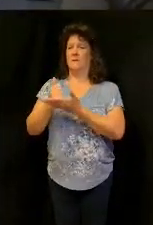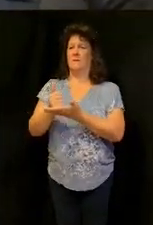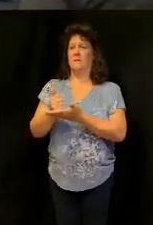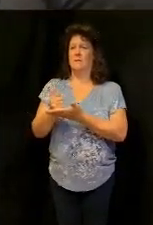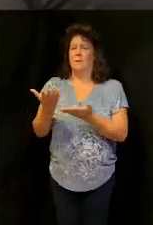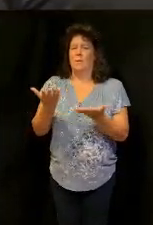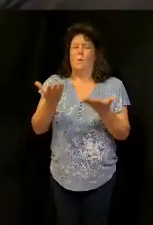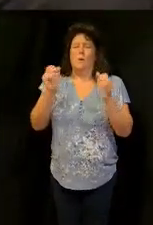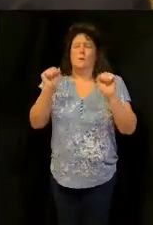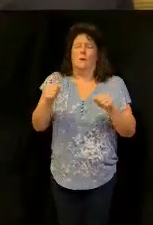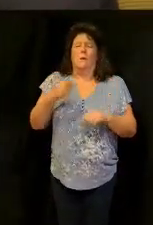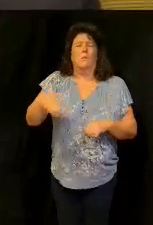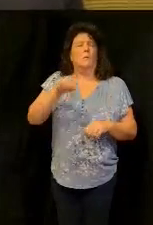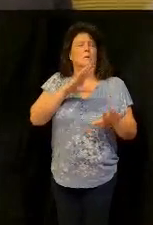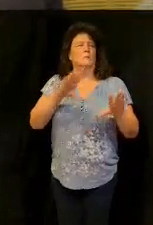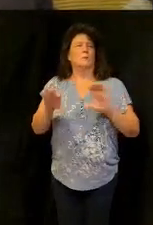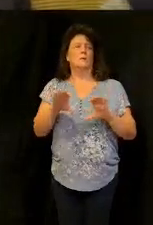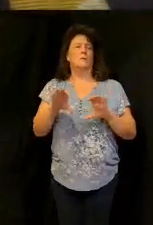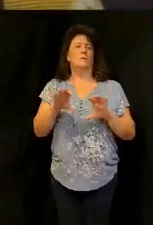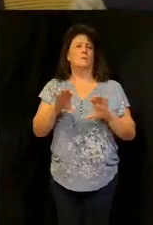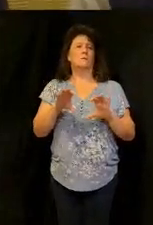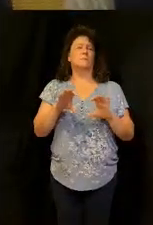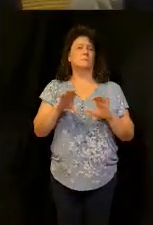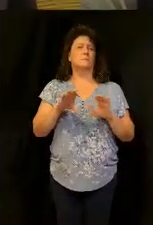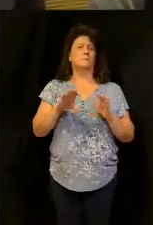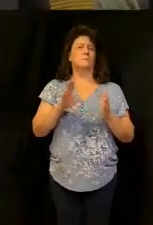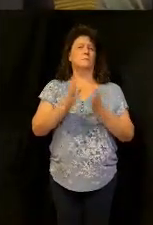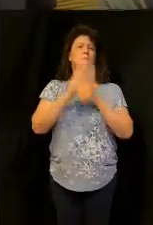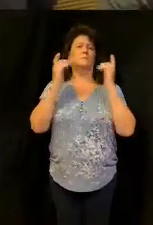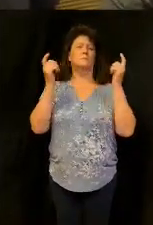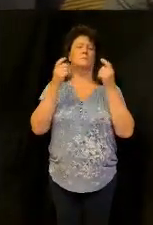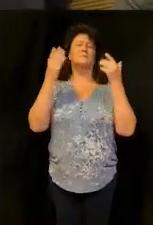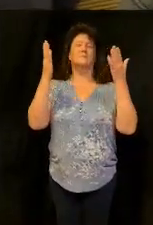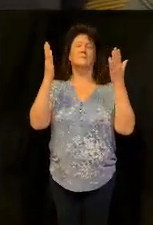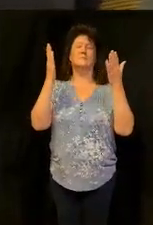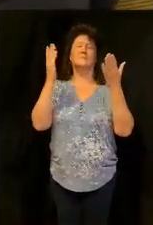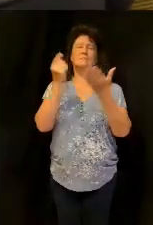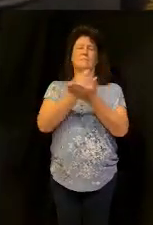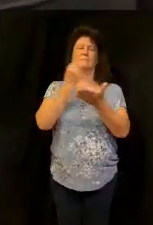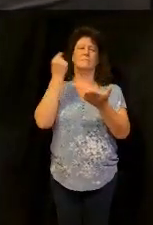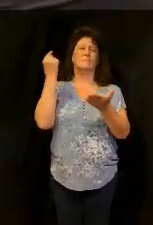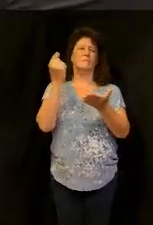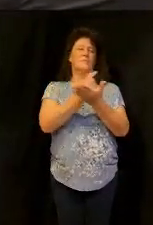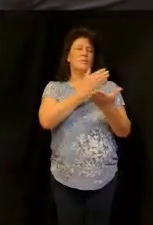we do lord god hallelujah to get the gospel to people